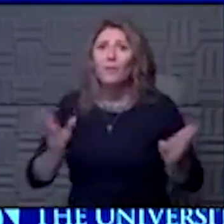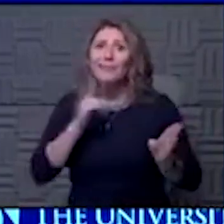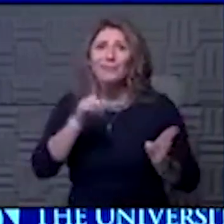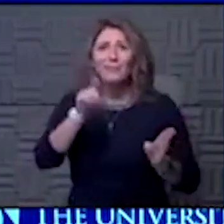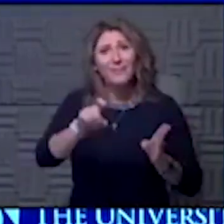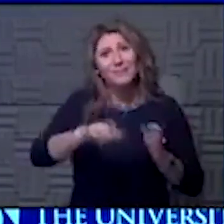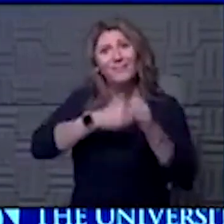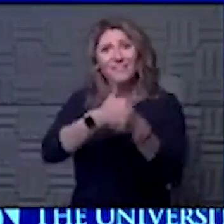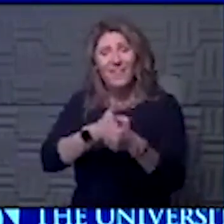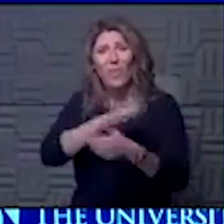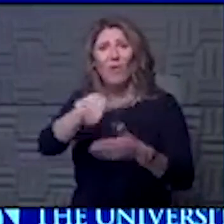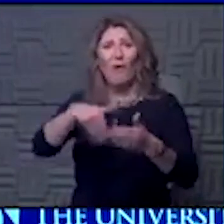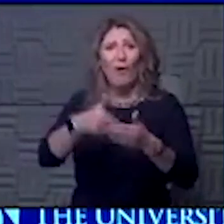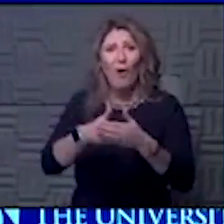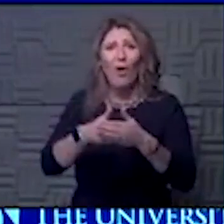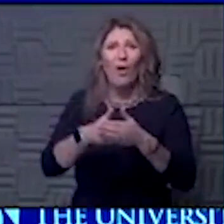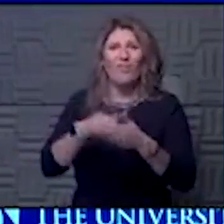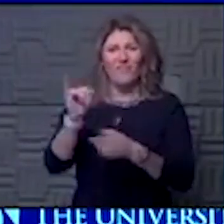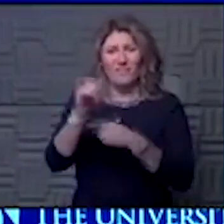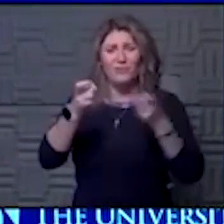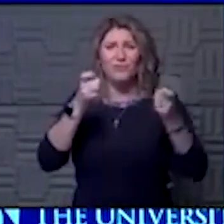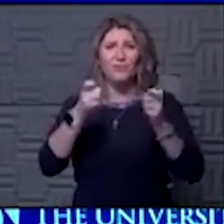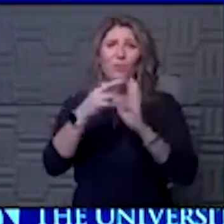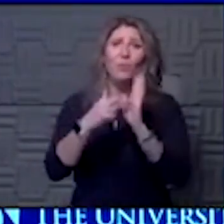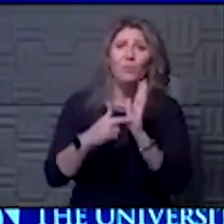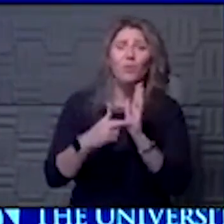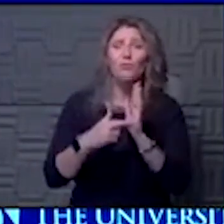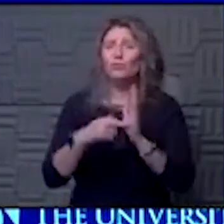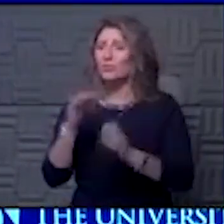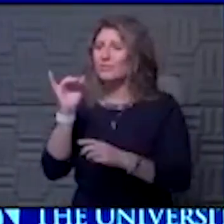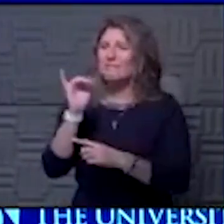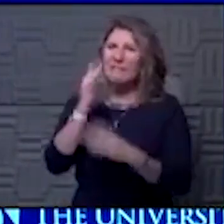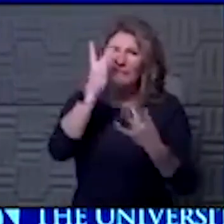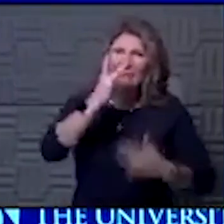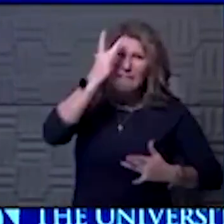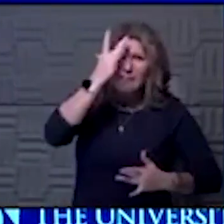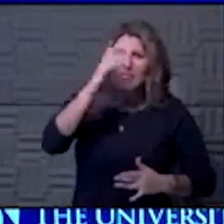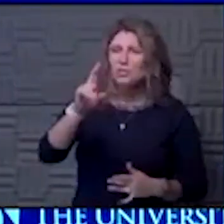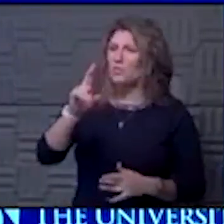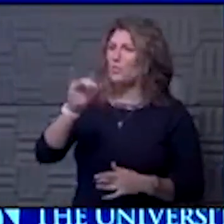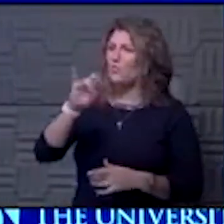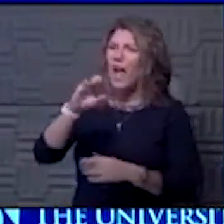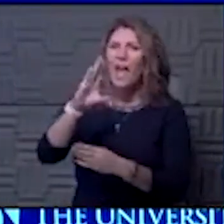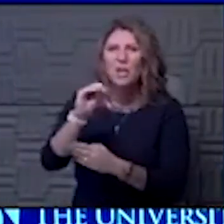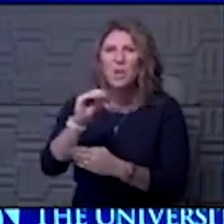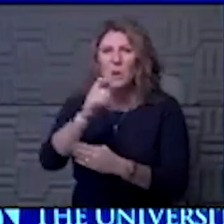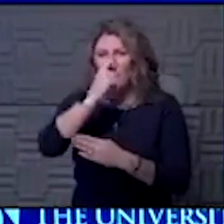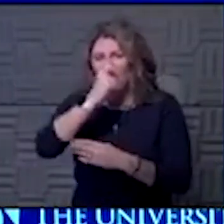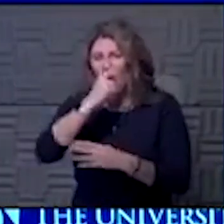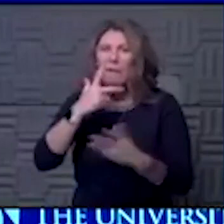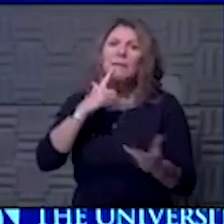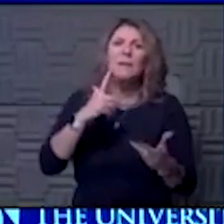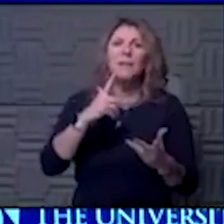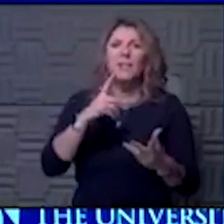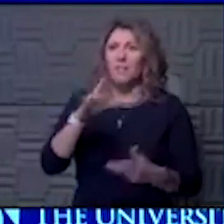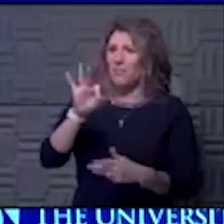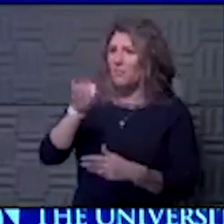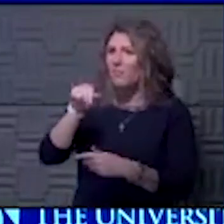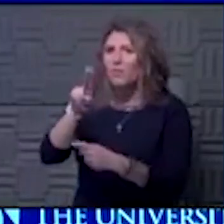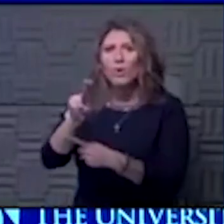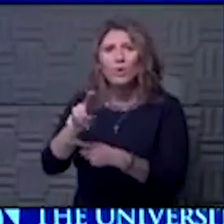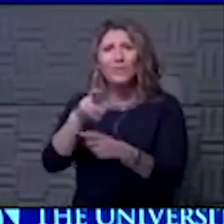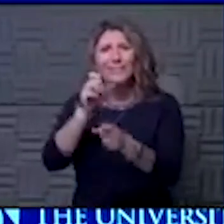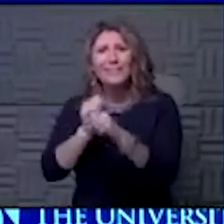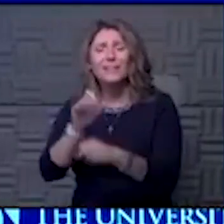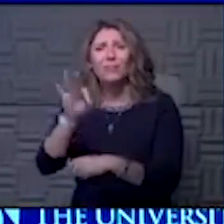we're in that time of the year where there's so many, so much illness out there. There's rhinovirus, right? There's still influenza. You got to make sure you get your flu